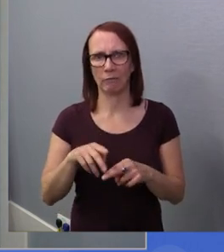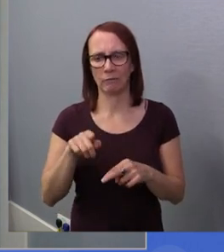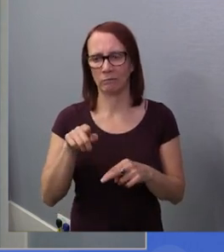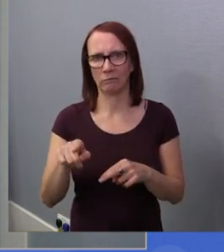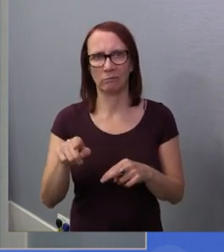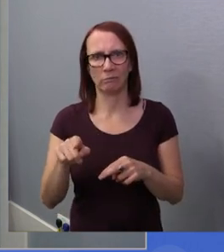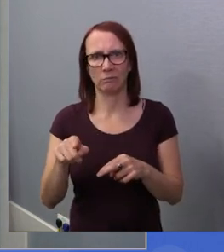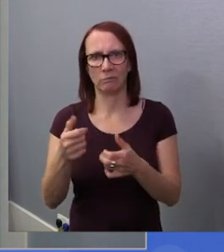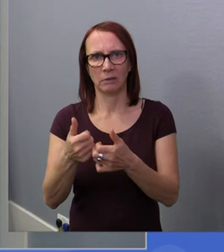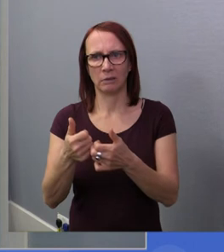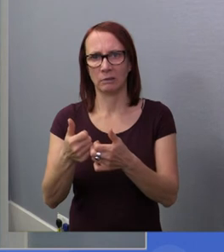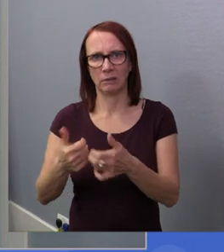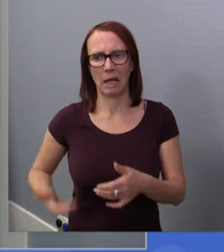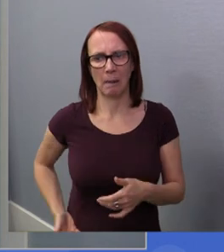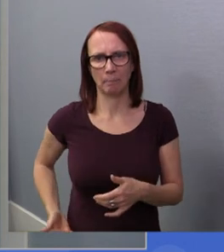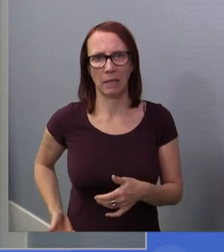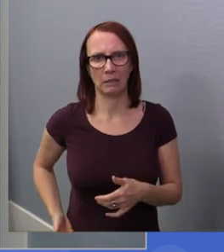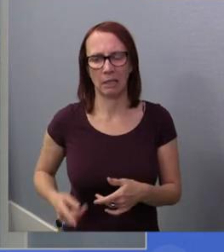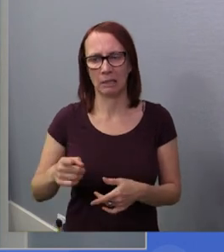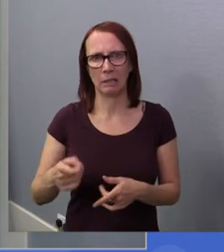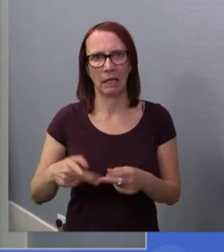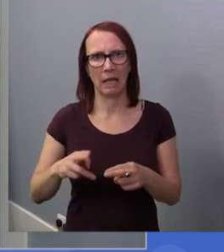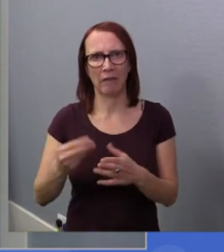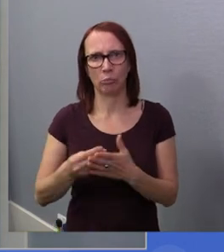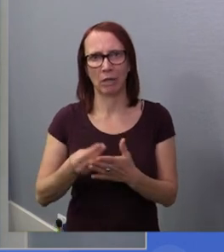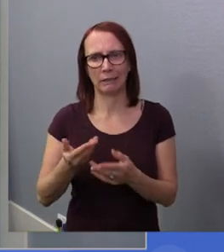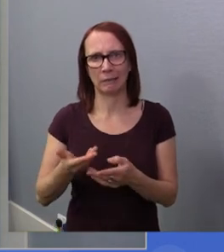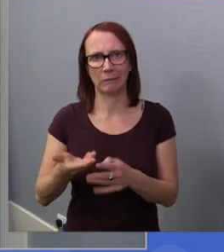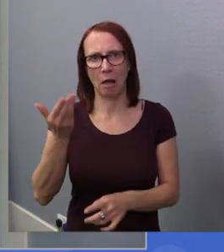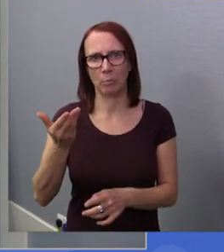products, whether or not they increase their prices or not as a result.